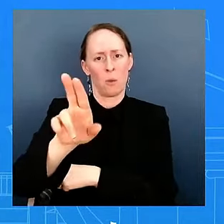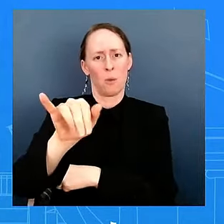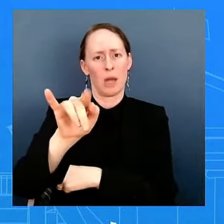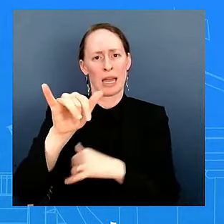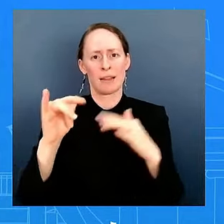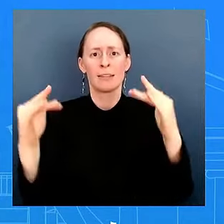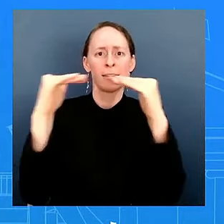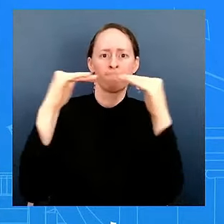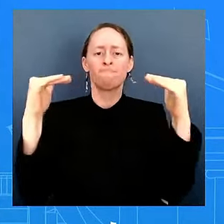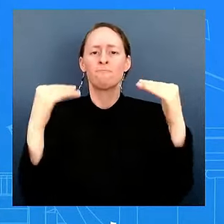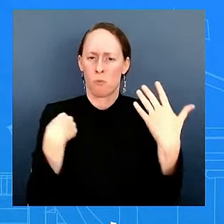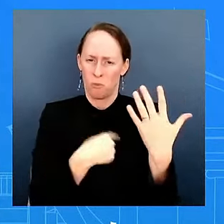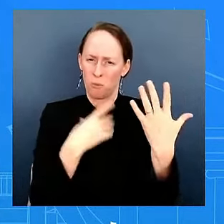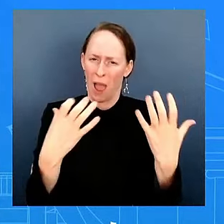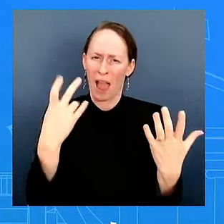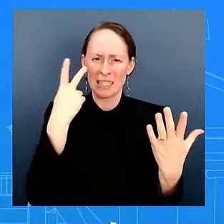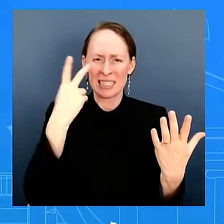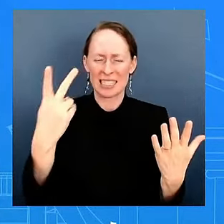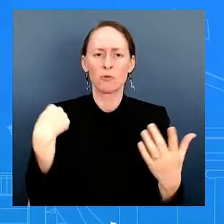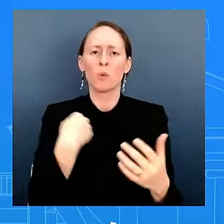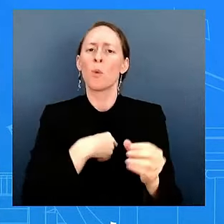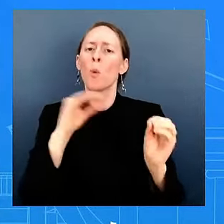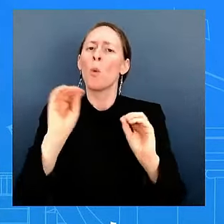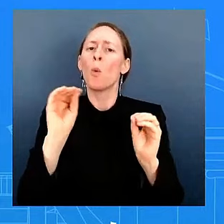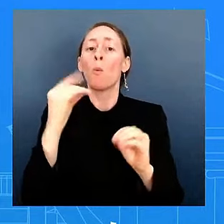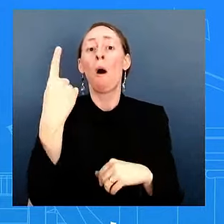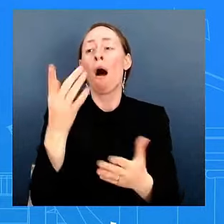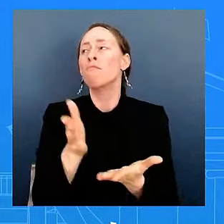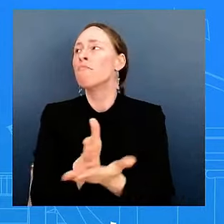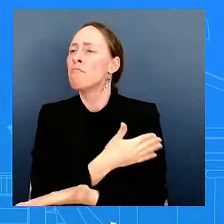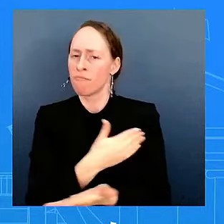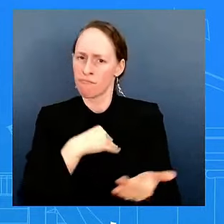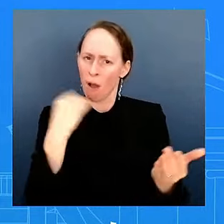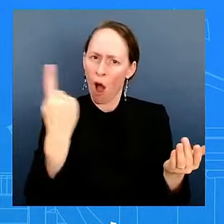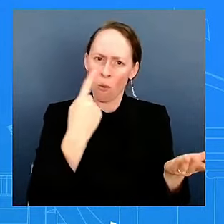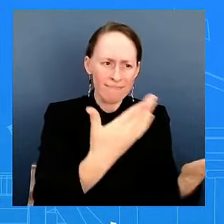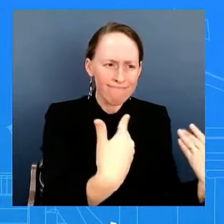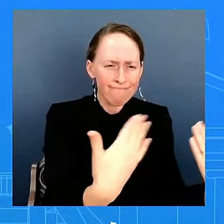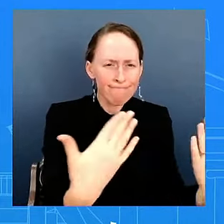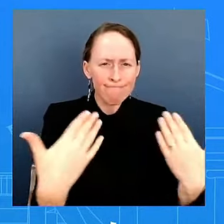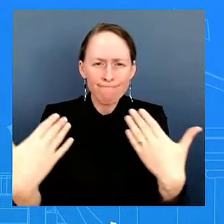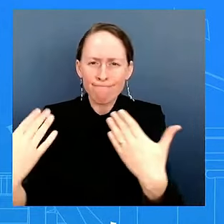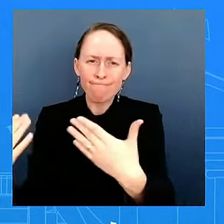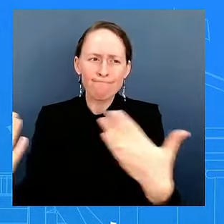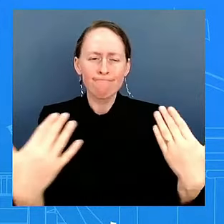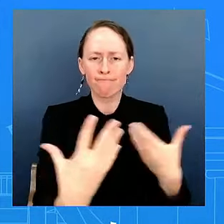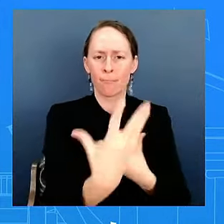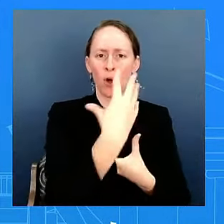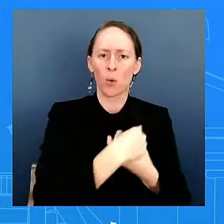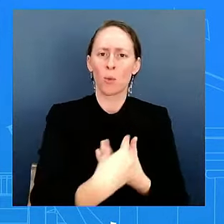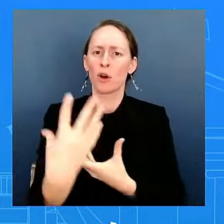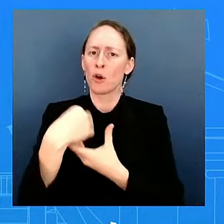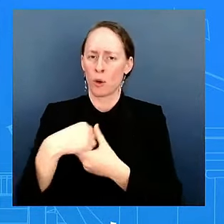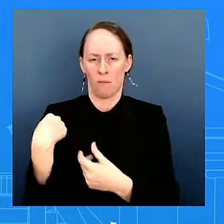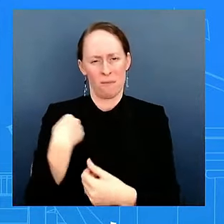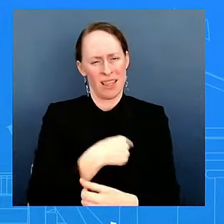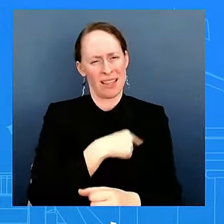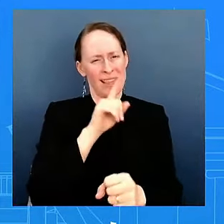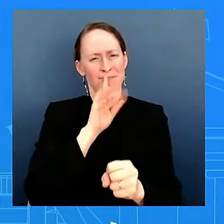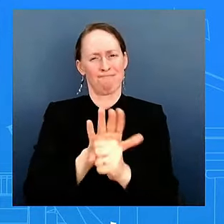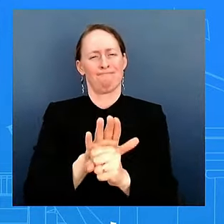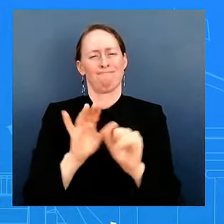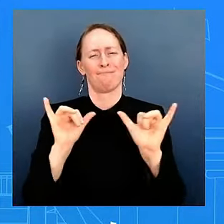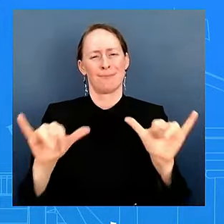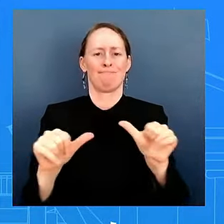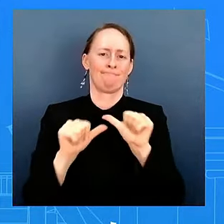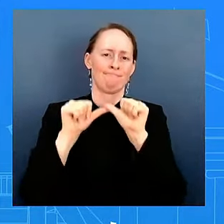behind. And so we want to make sure that our commitment continues to be the advancement of racial equity. That's what we want to see,